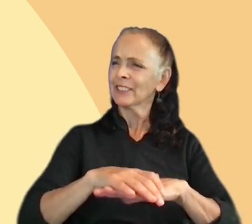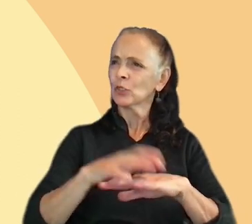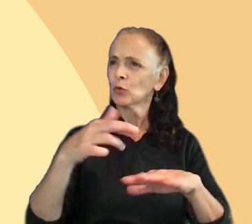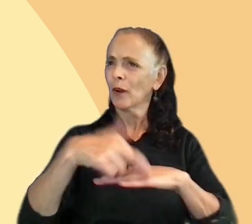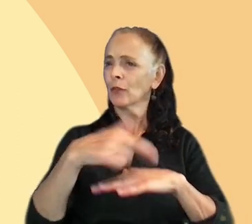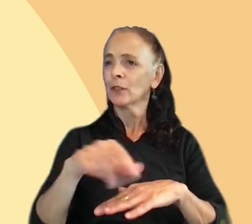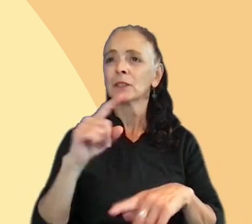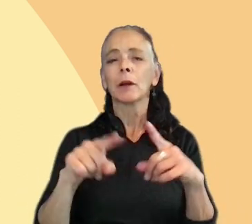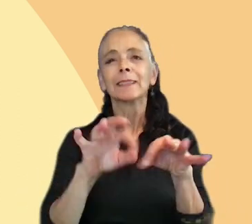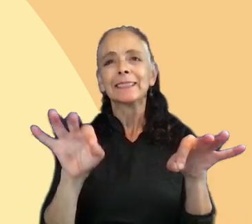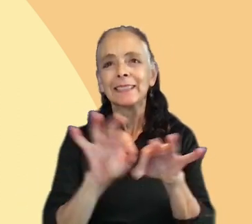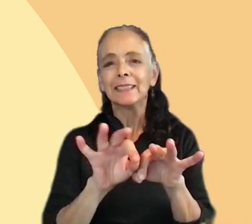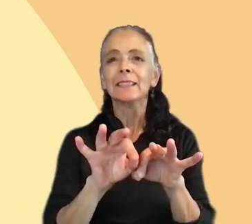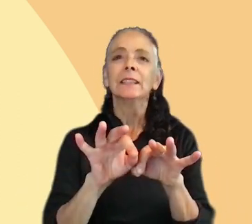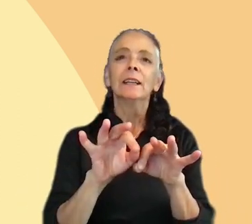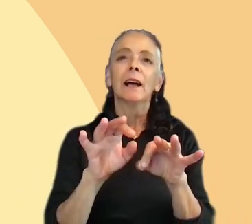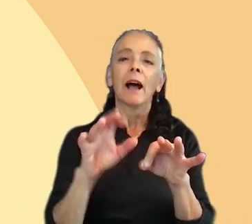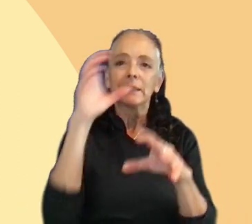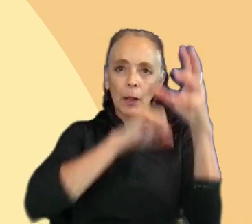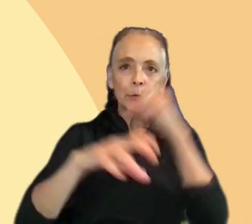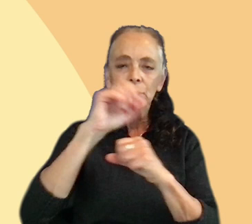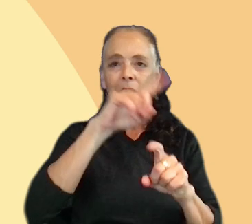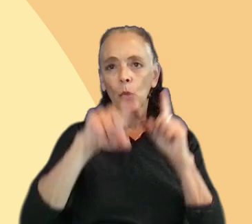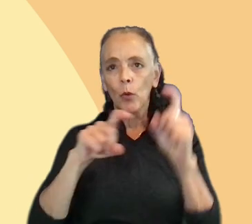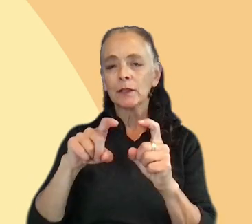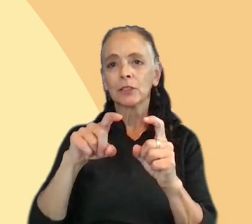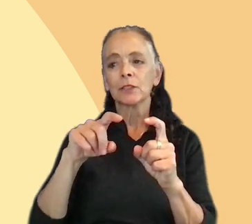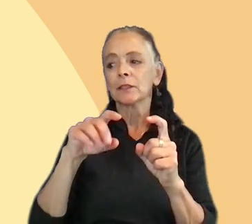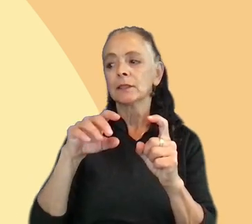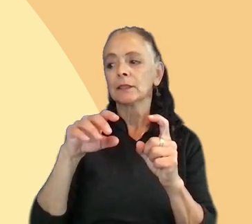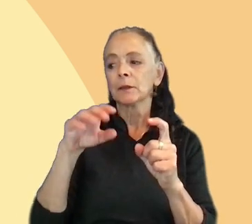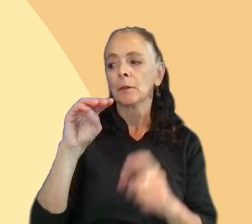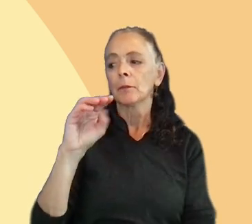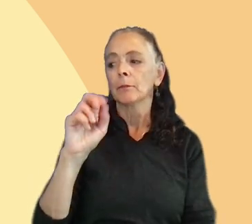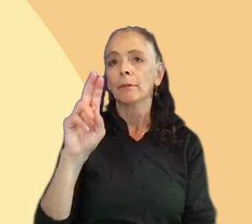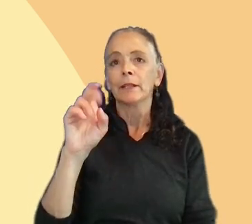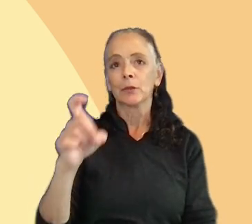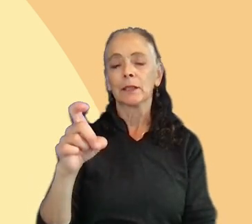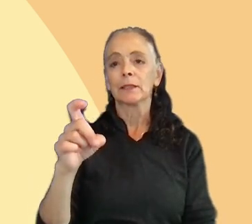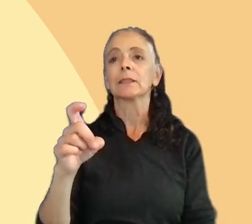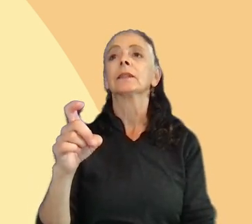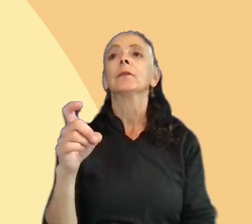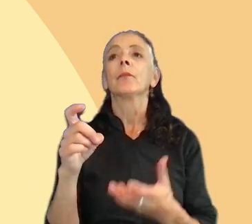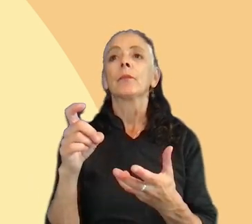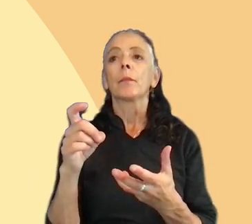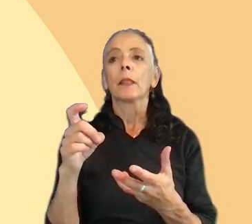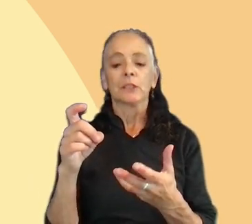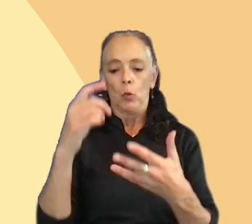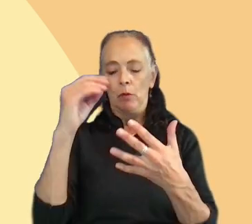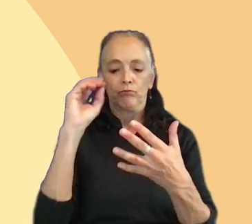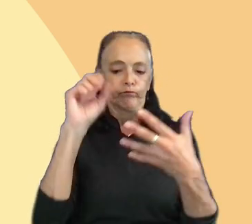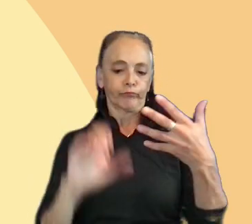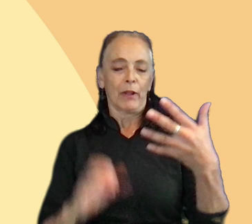Assumptions and Questions matrix. So we listed everything that the team knew about the game,